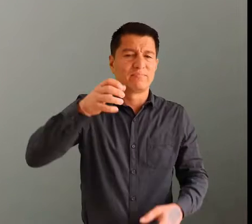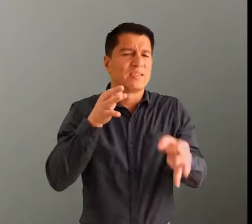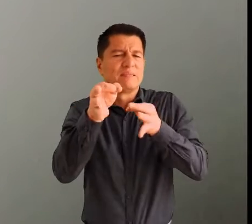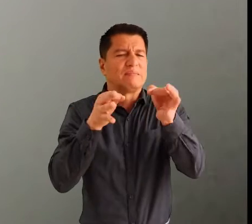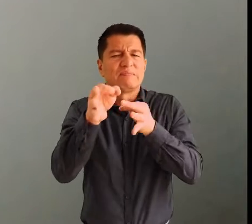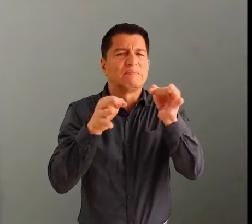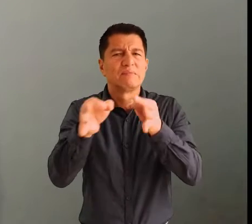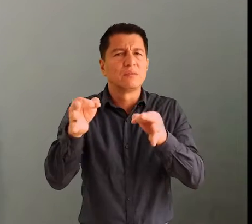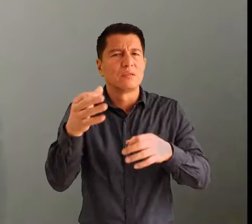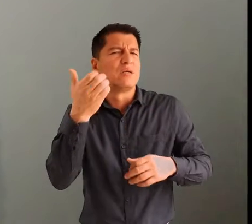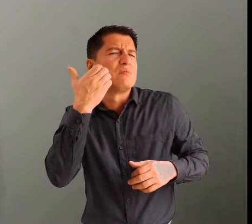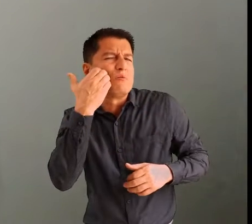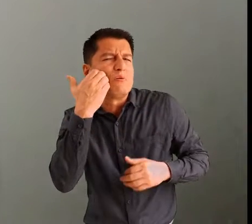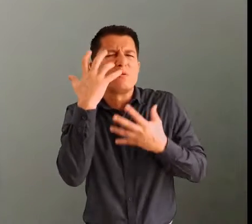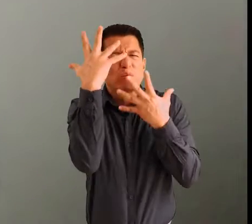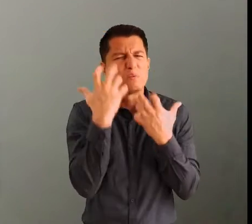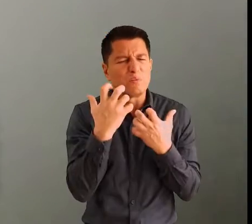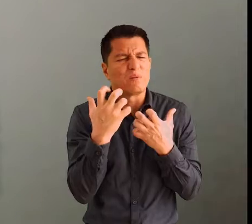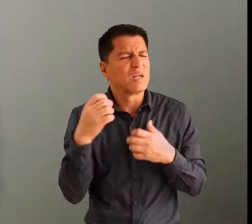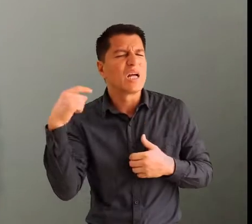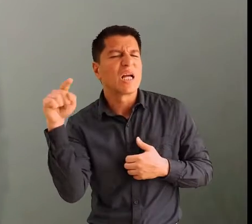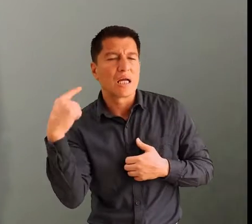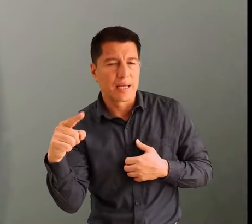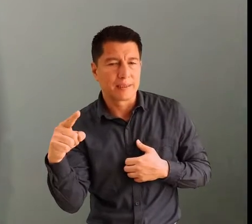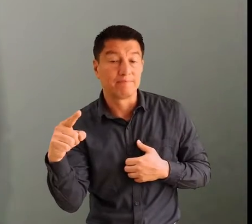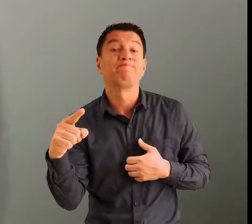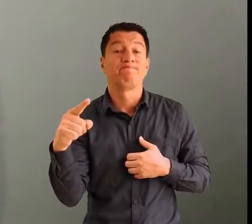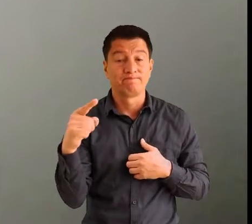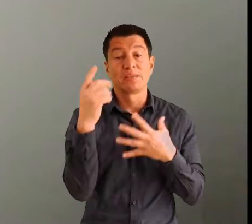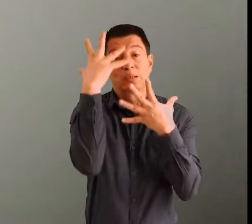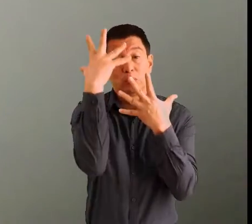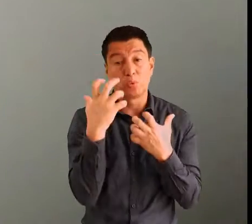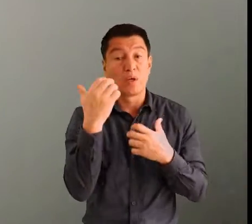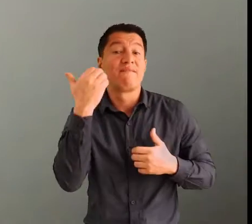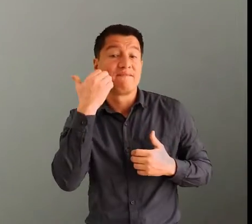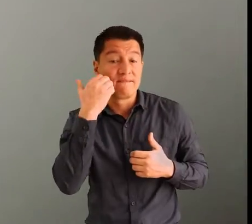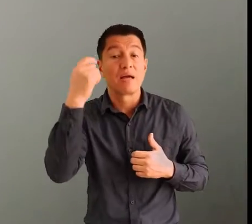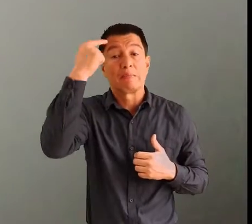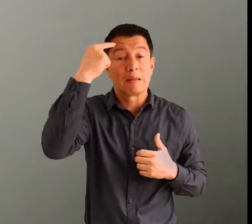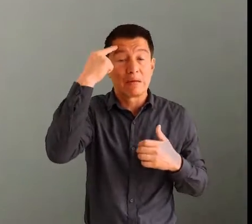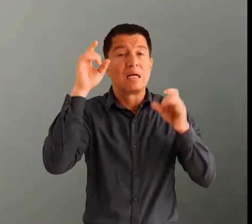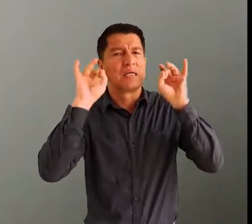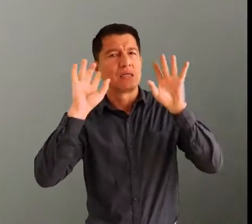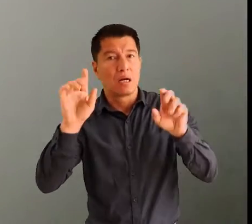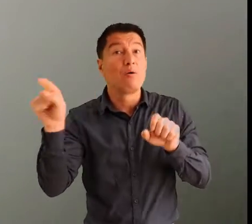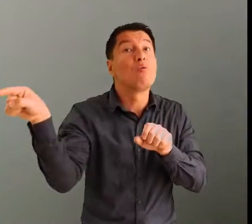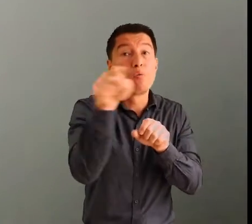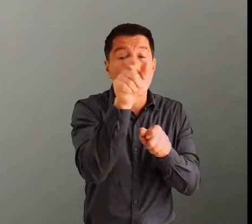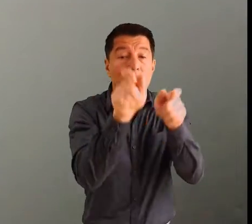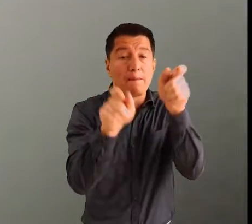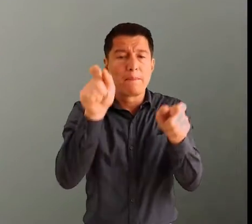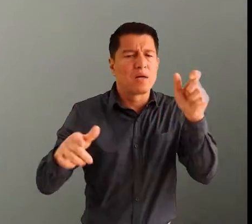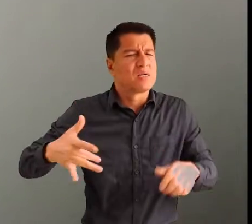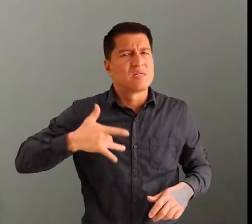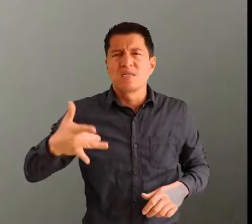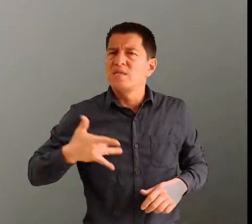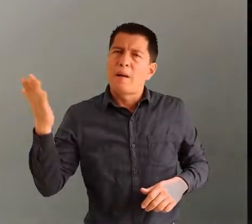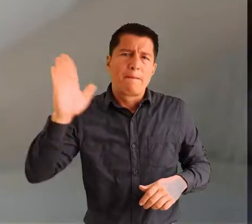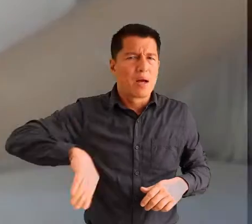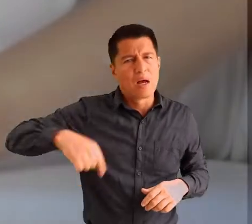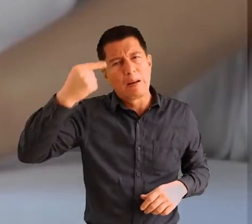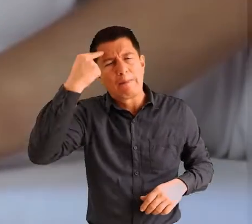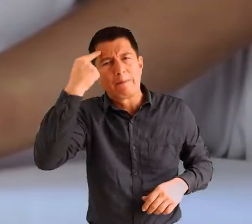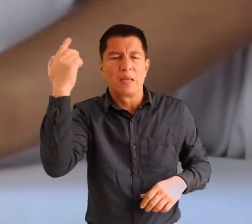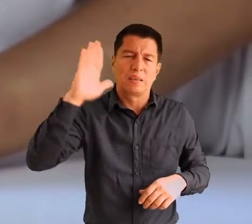First of all, I'm going to explain what is depression. Depression is a common and serious mental illness that negatively affects how you